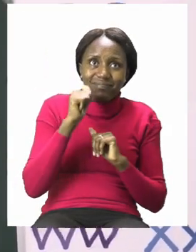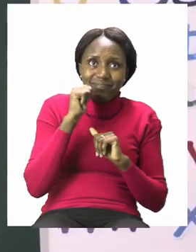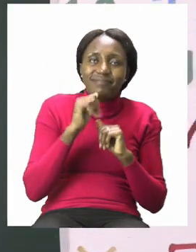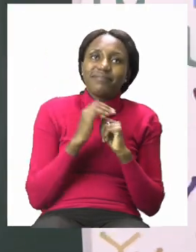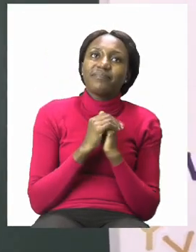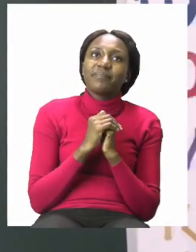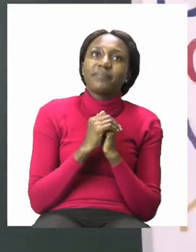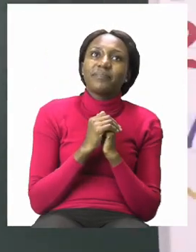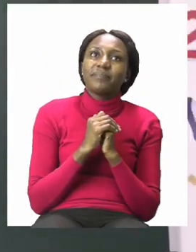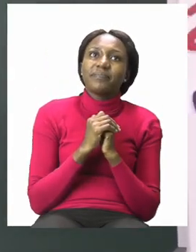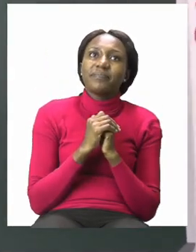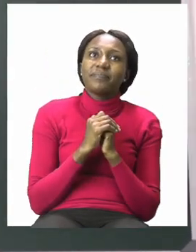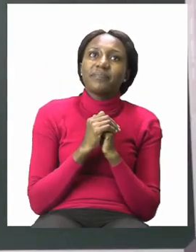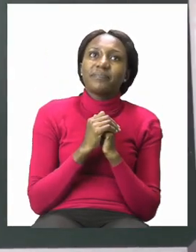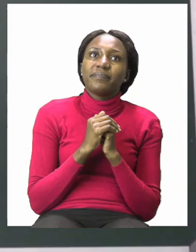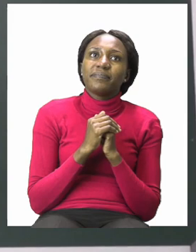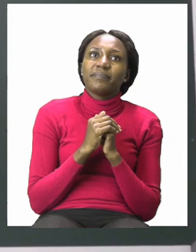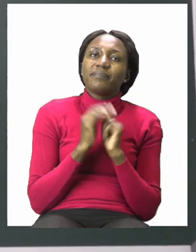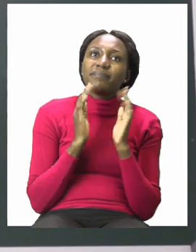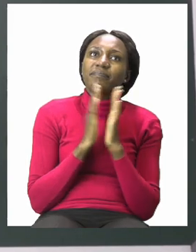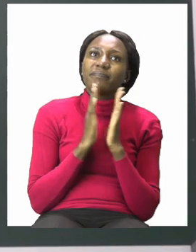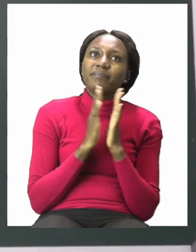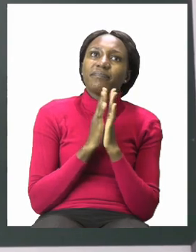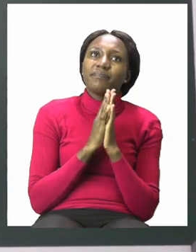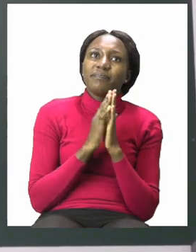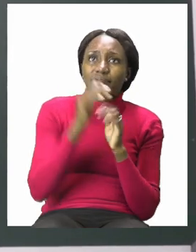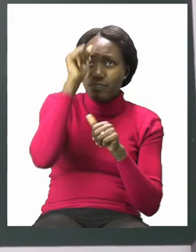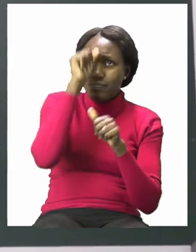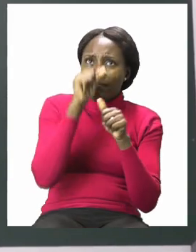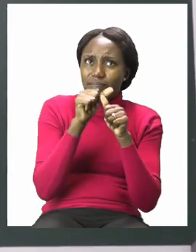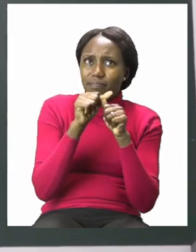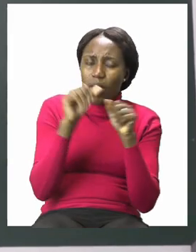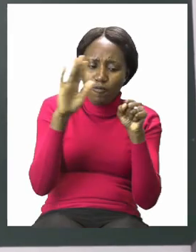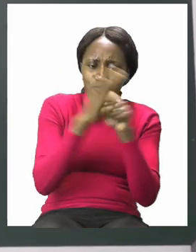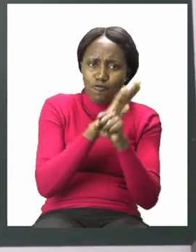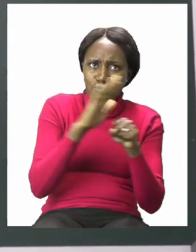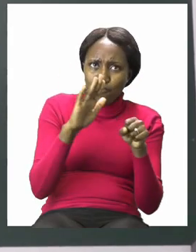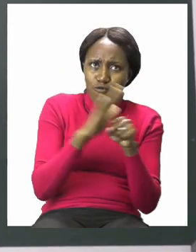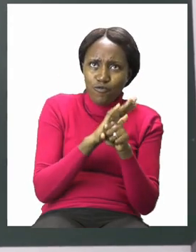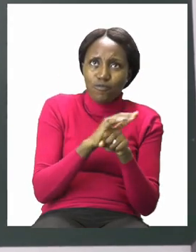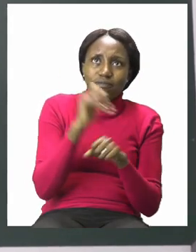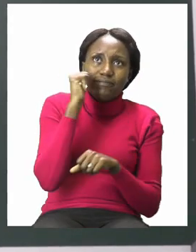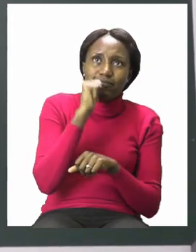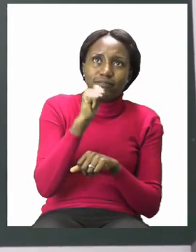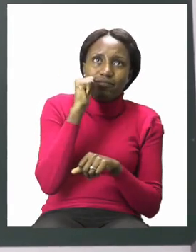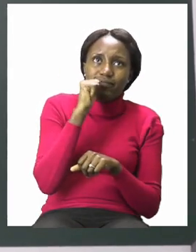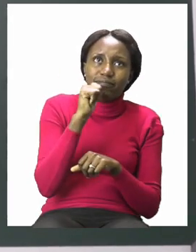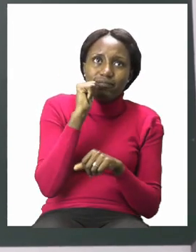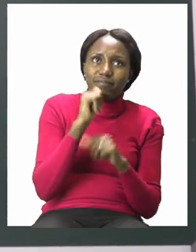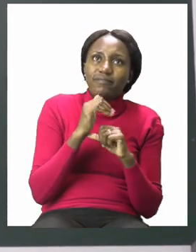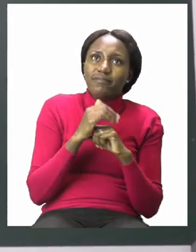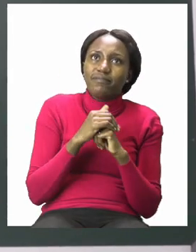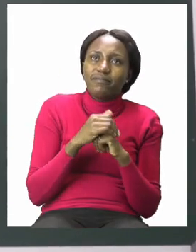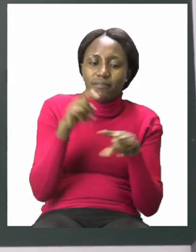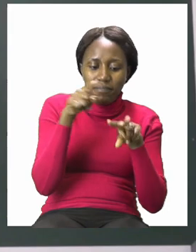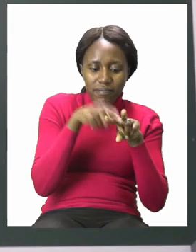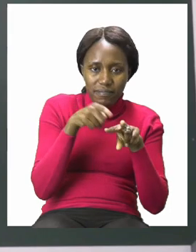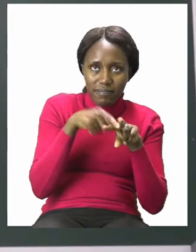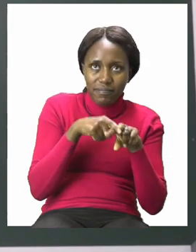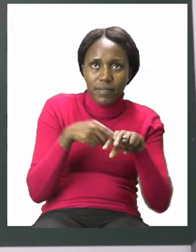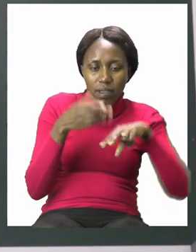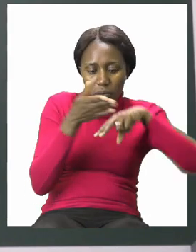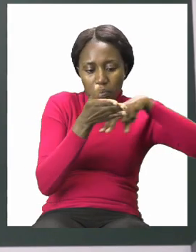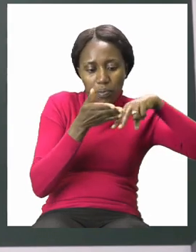you're going to colour boys and girls remember we colour the whole thing this one colour. Our flip-flops and our